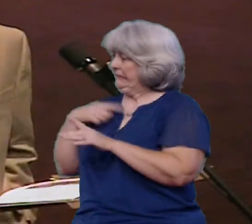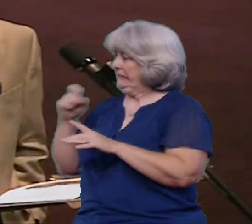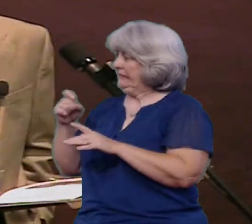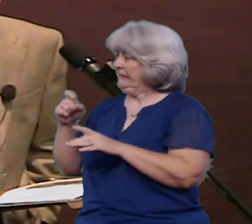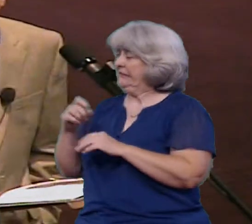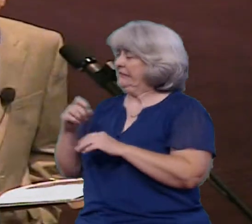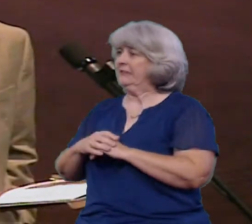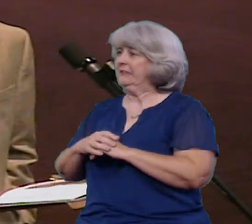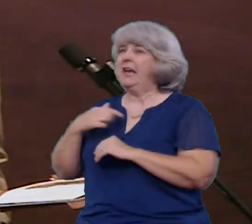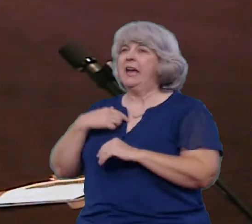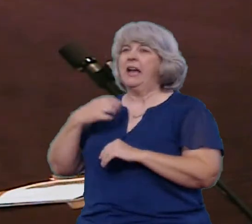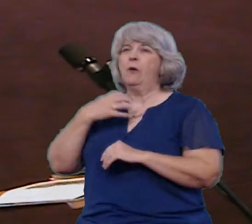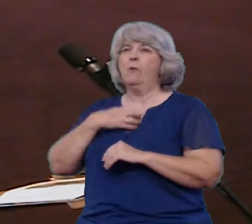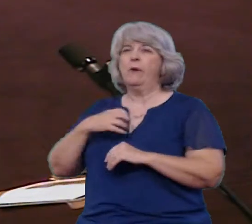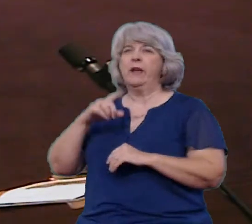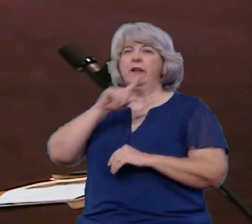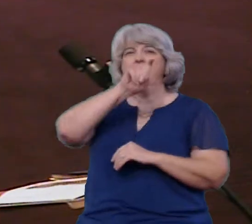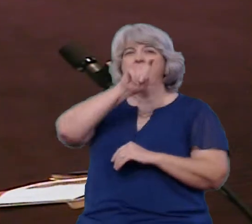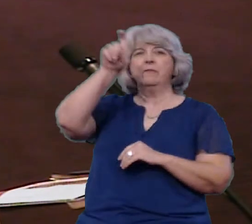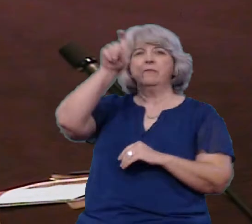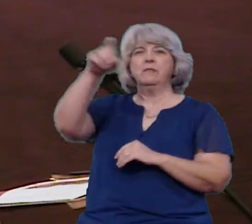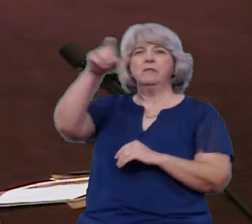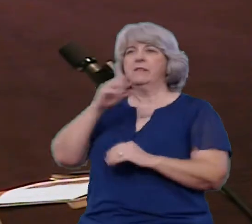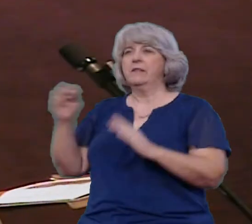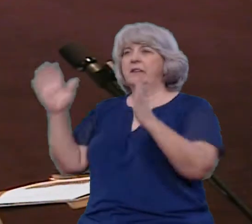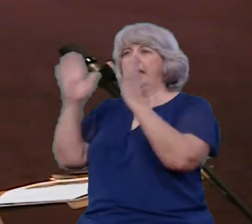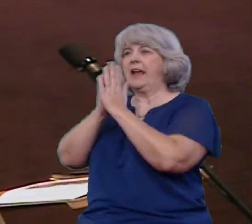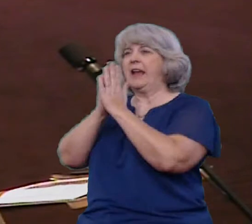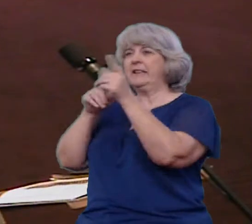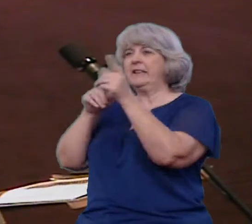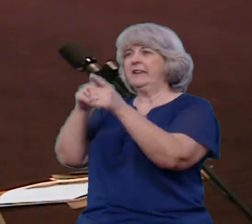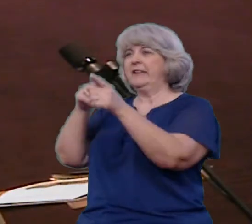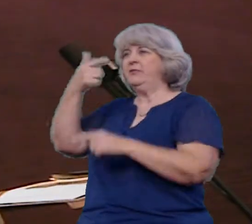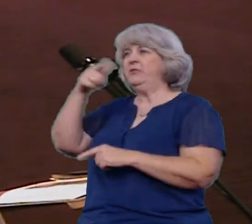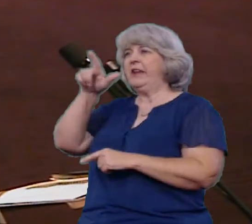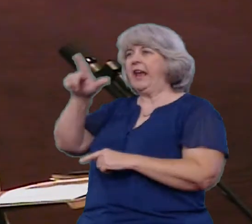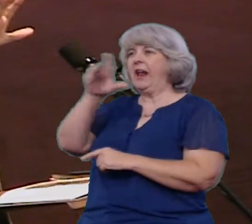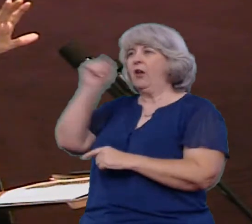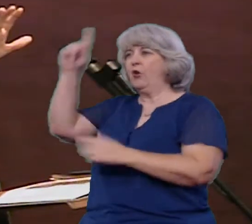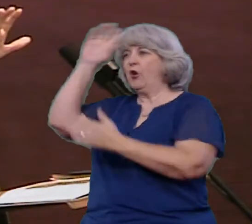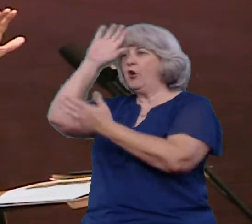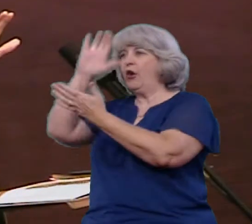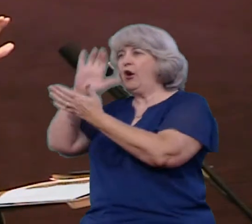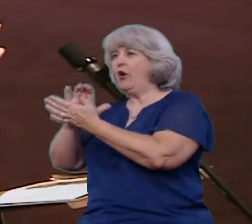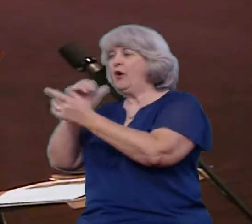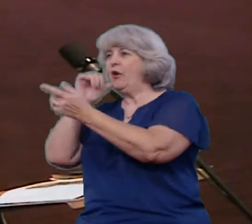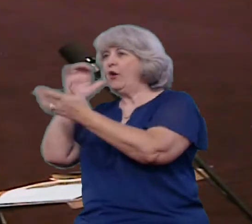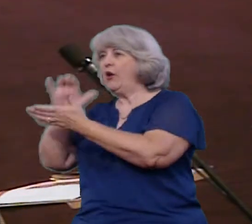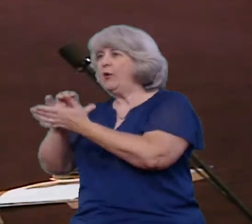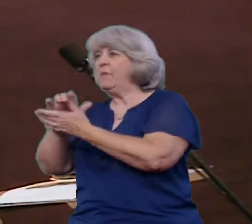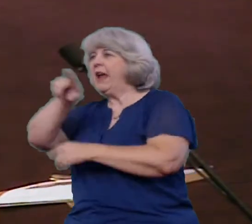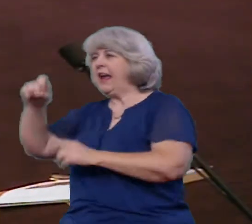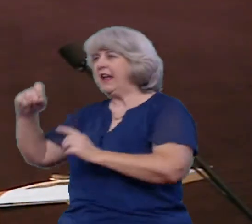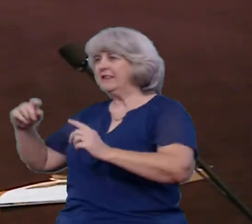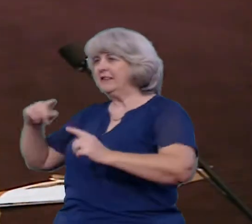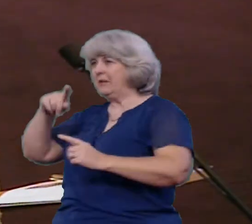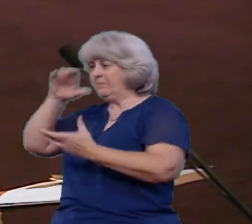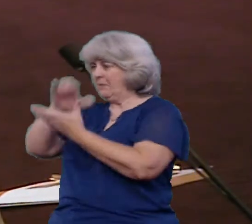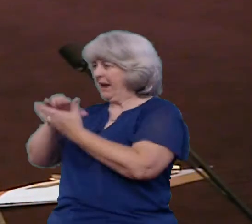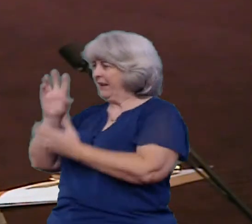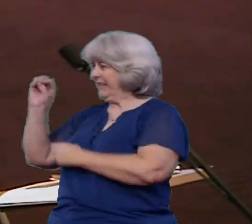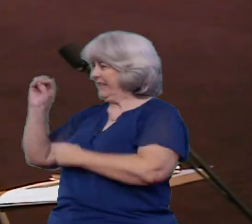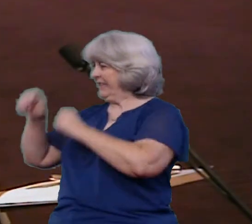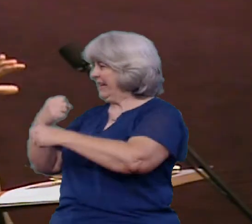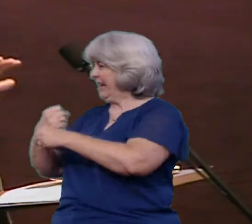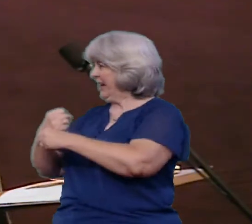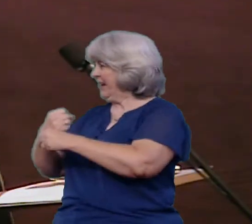And ask Miss Lena May how she's dealt with GL for over 60 years And how she talks to him And we could all just leave probably Because that would